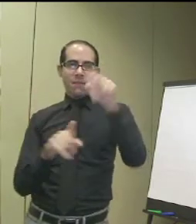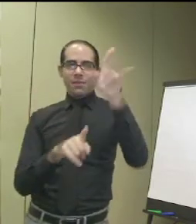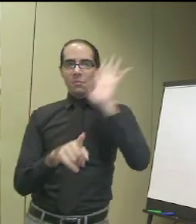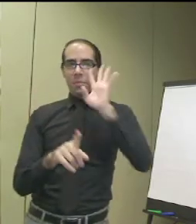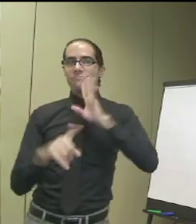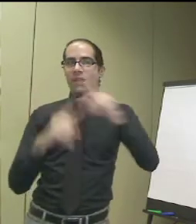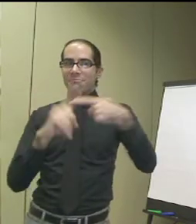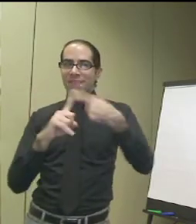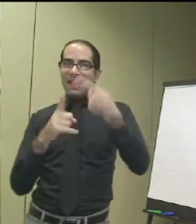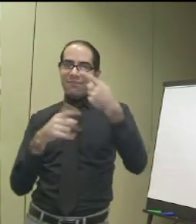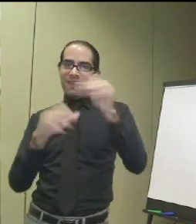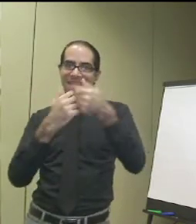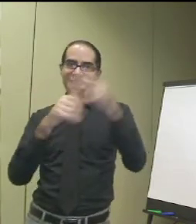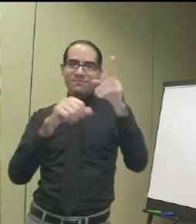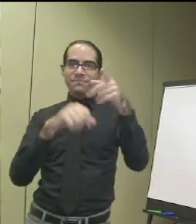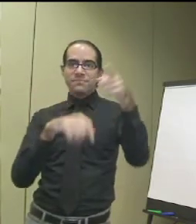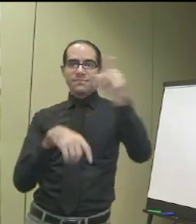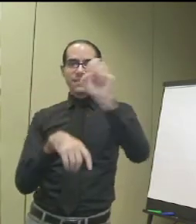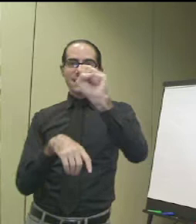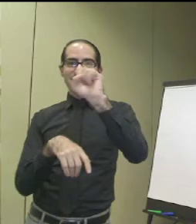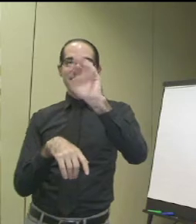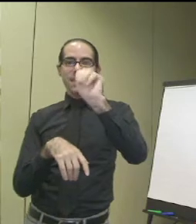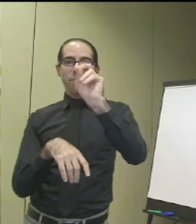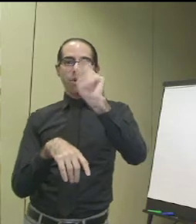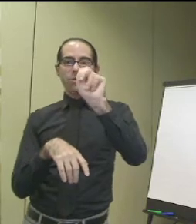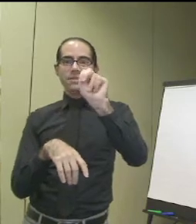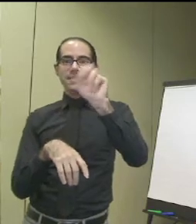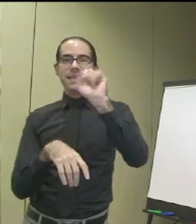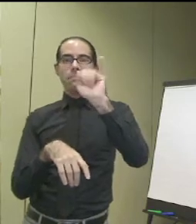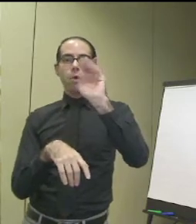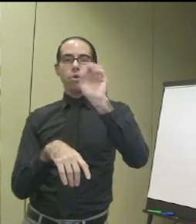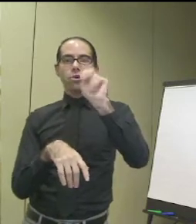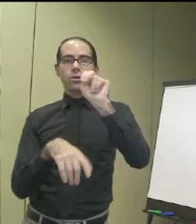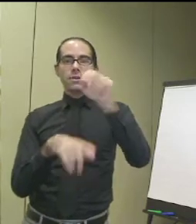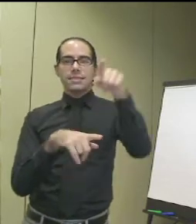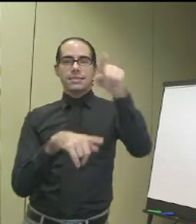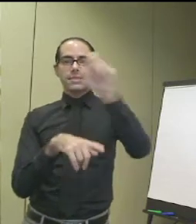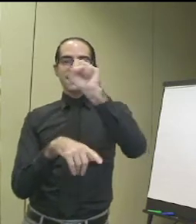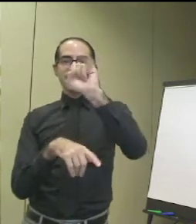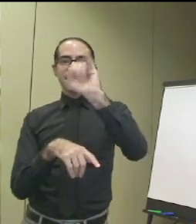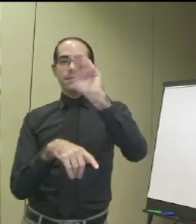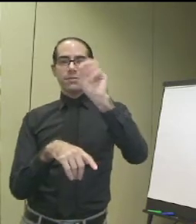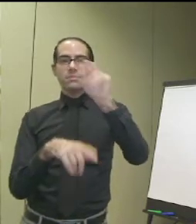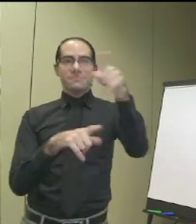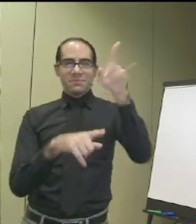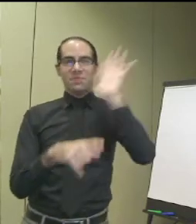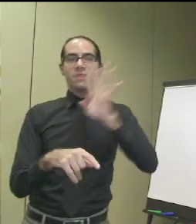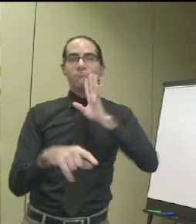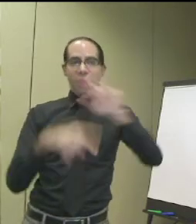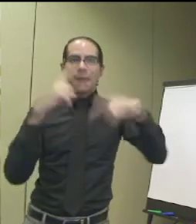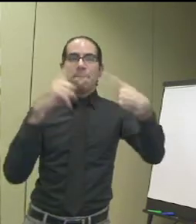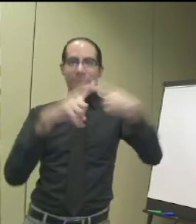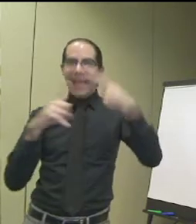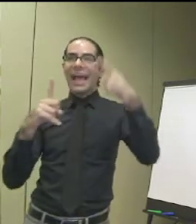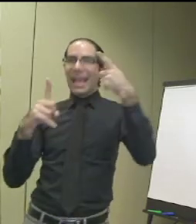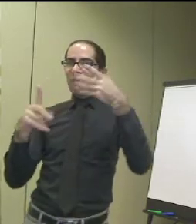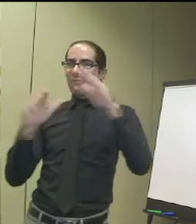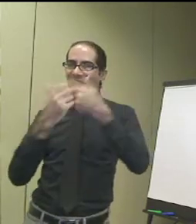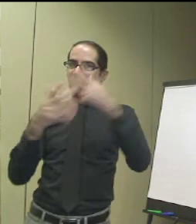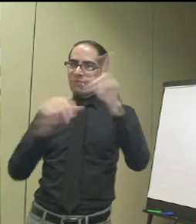exhibits. As well as Simone was talking about